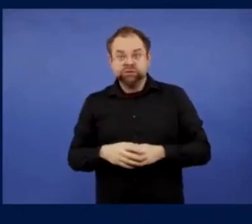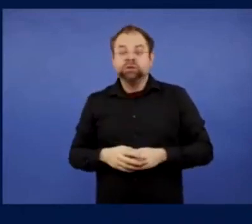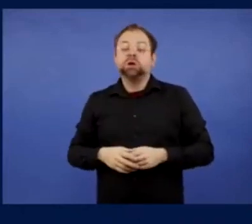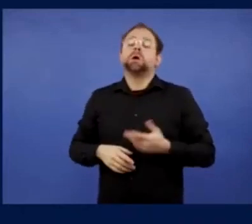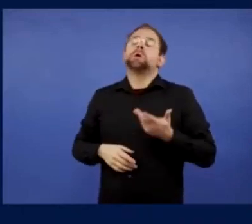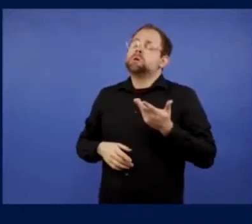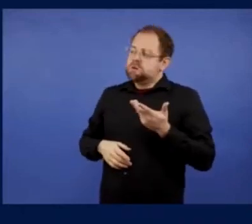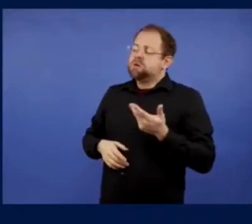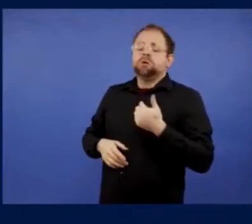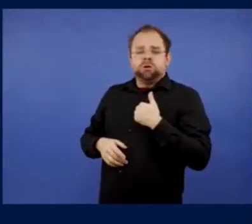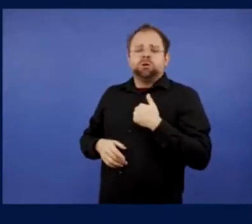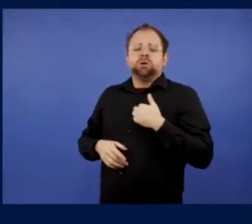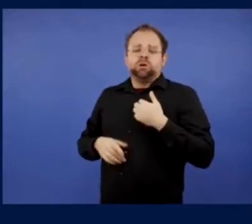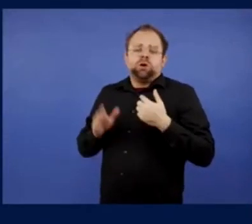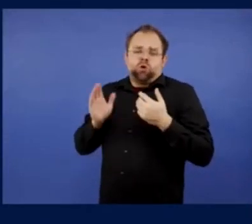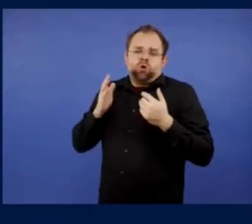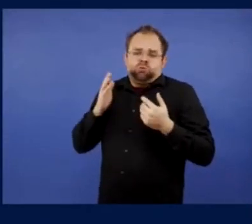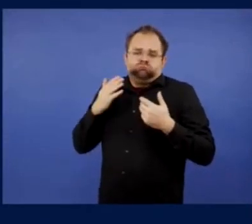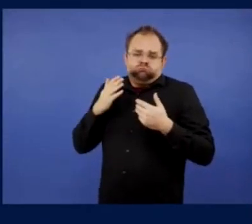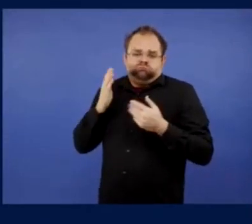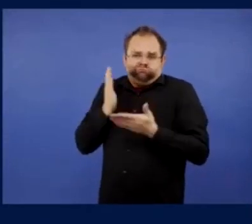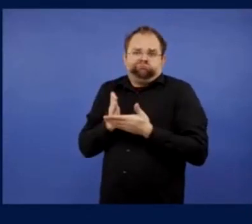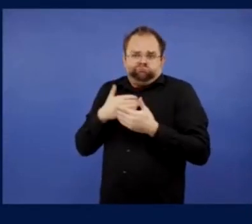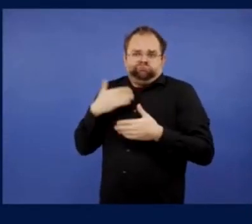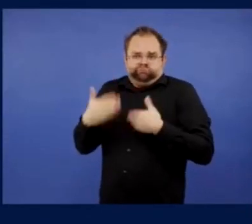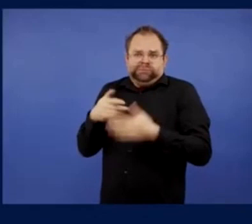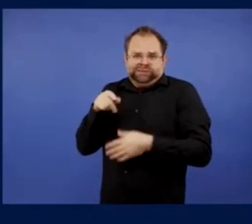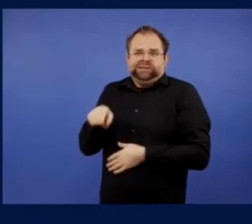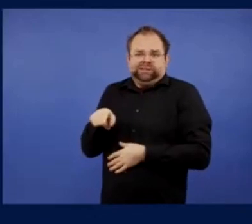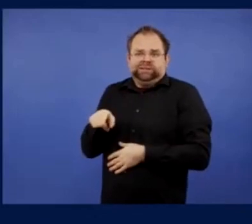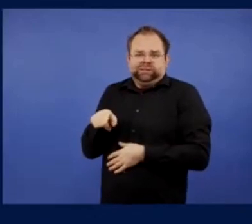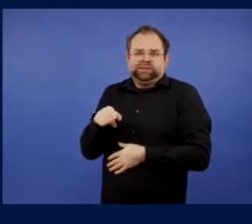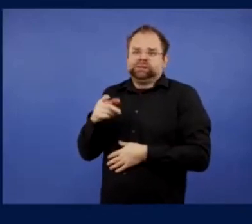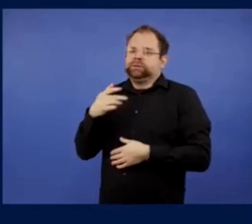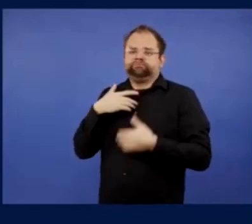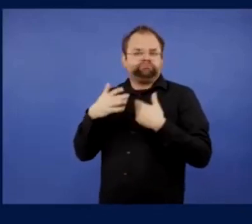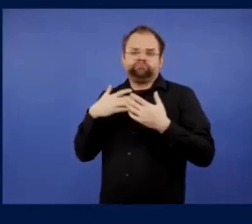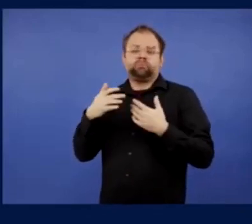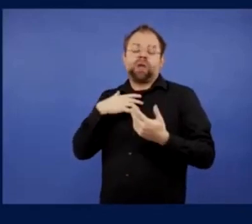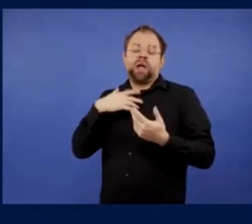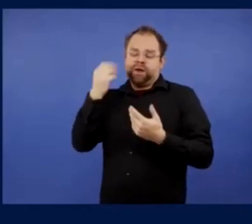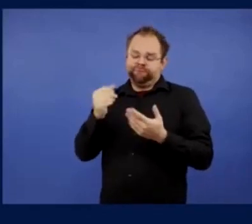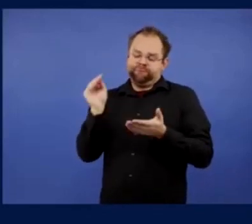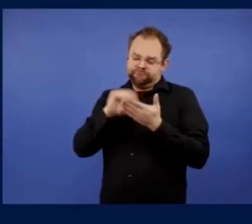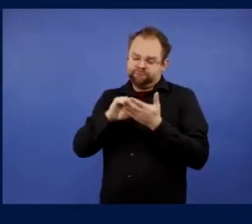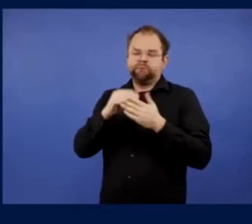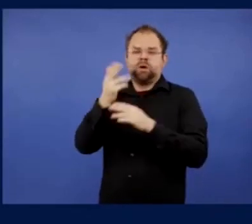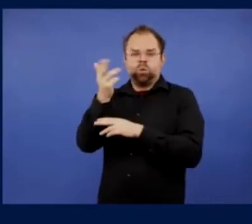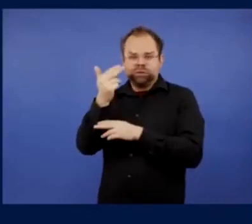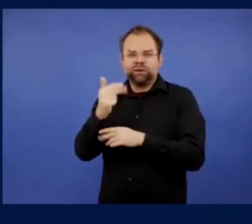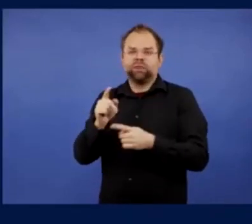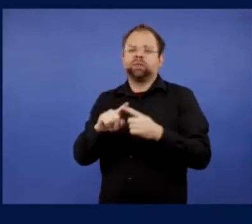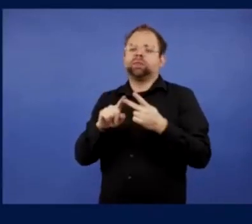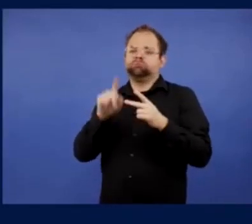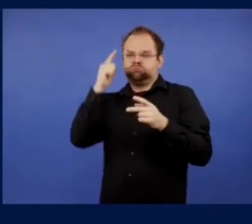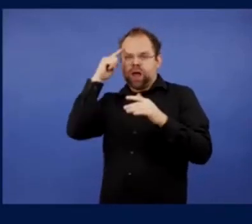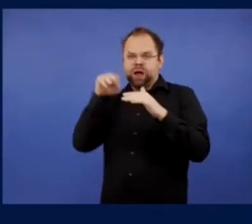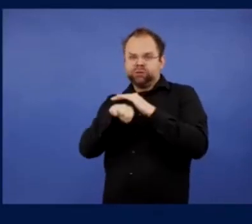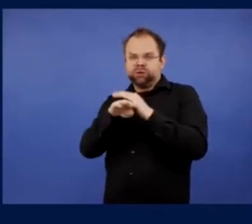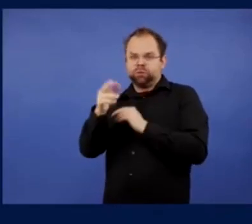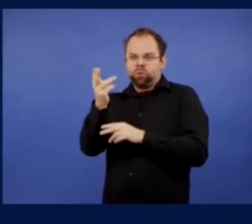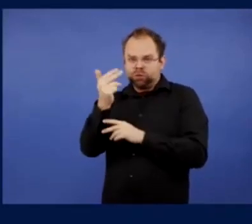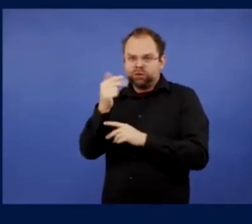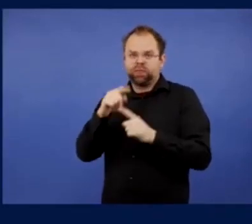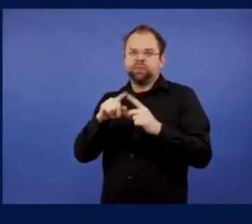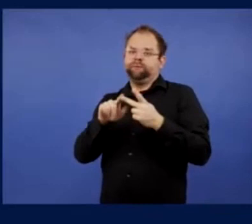But there's instances where you've got some accessible, you know, you've got information that a stadium is accessible. You get there and it's not accessible